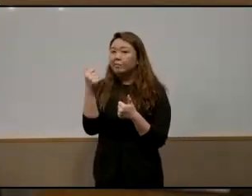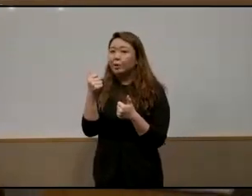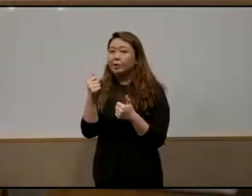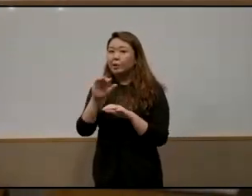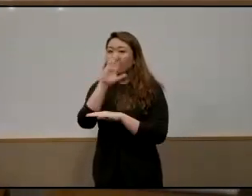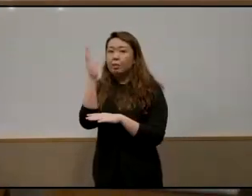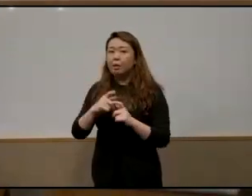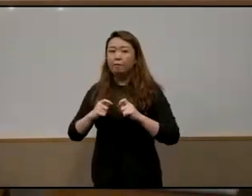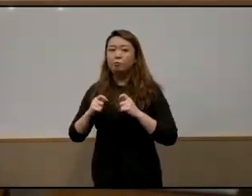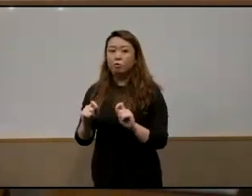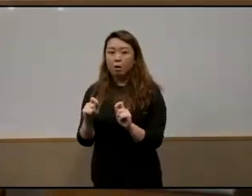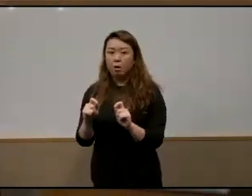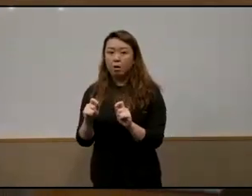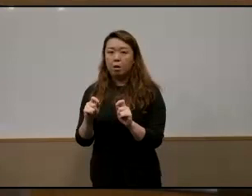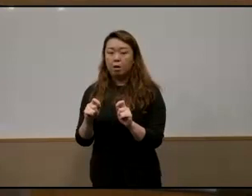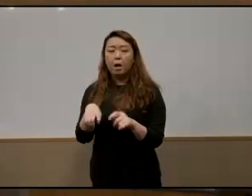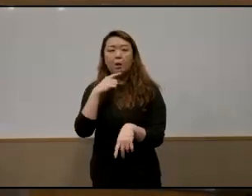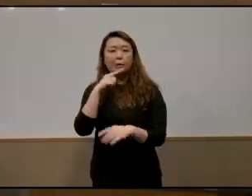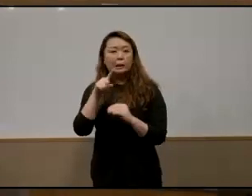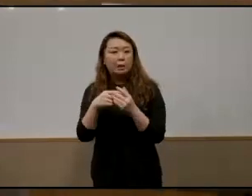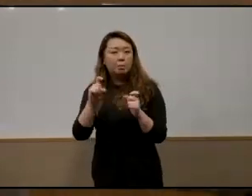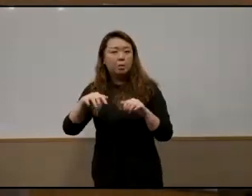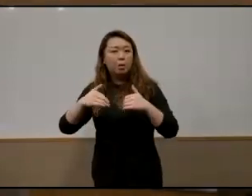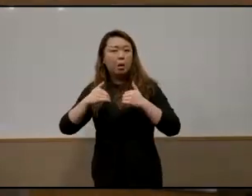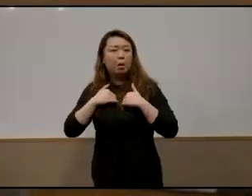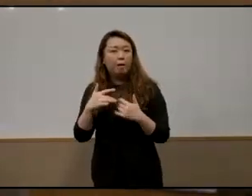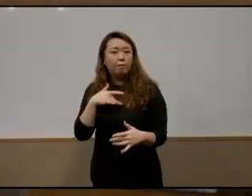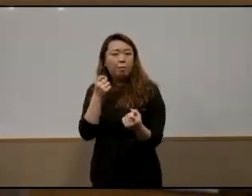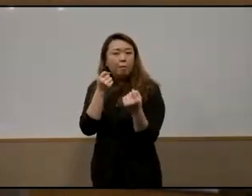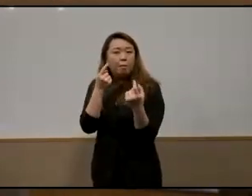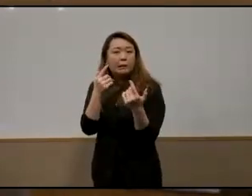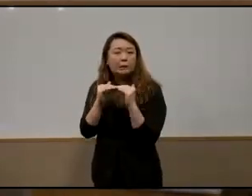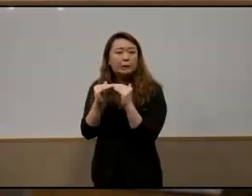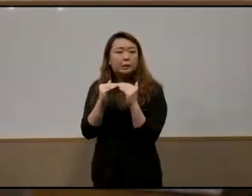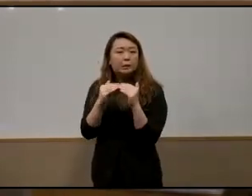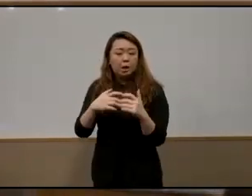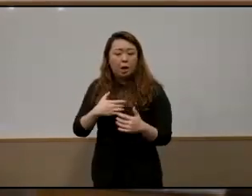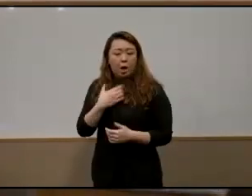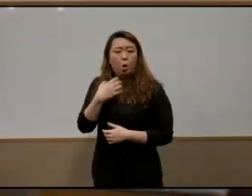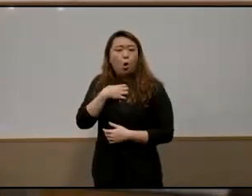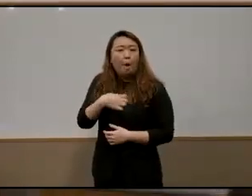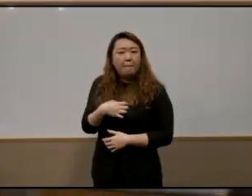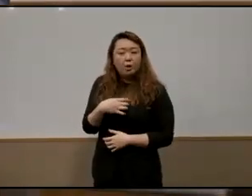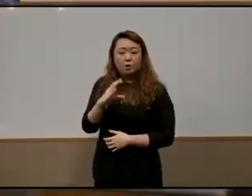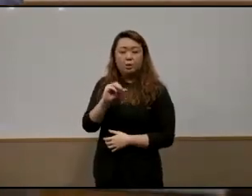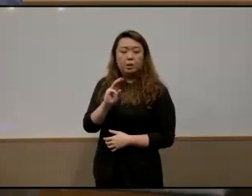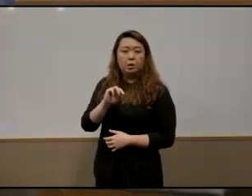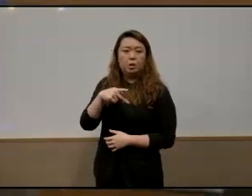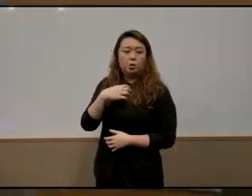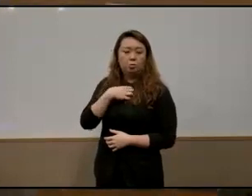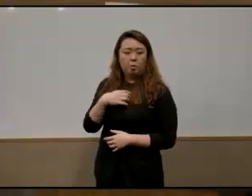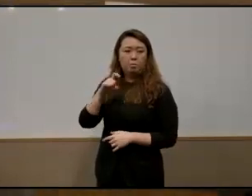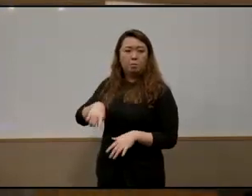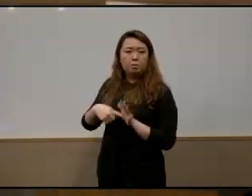and we talk a lot about building a compassionate meritocracy compassion is very important and compassion must be shown